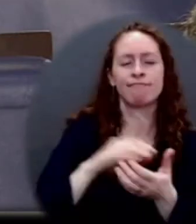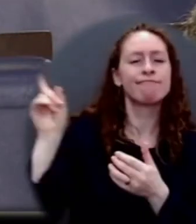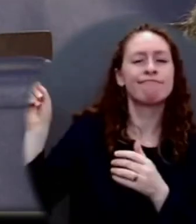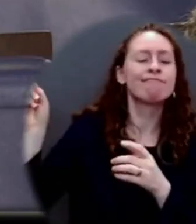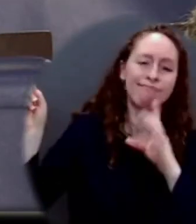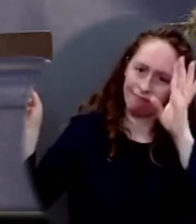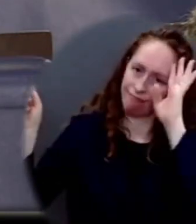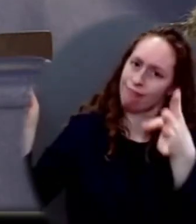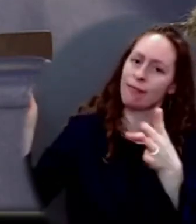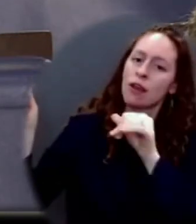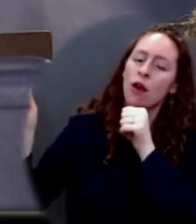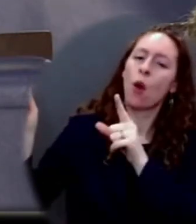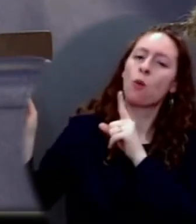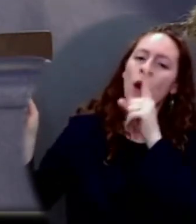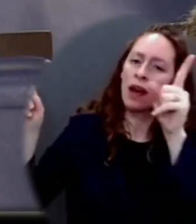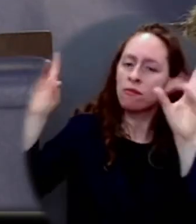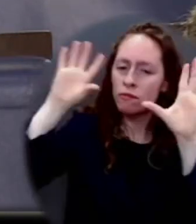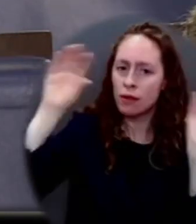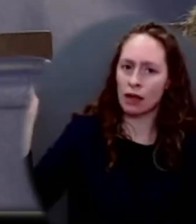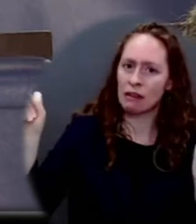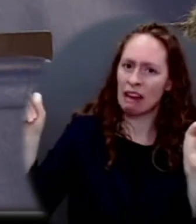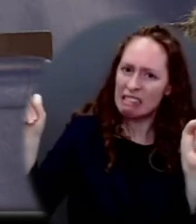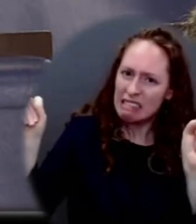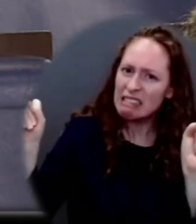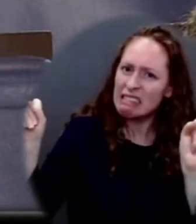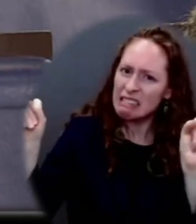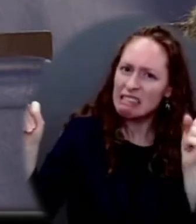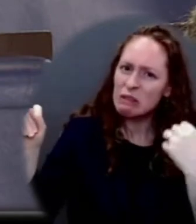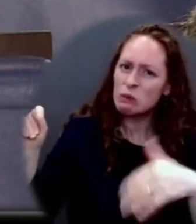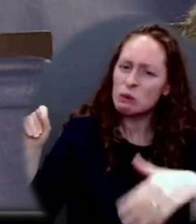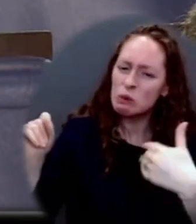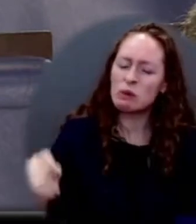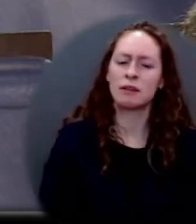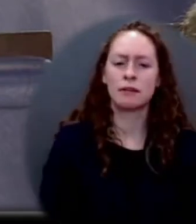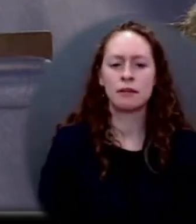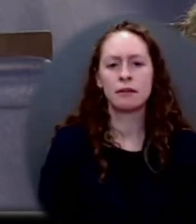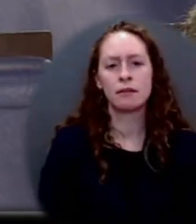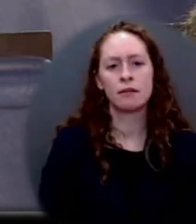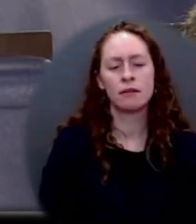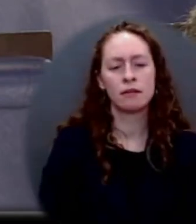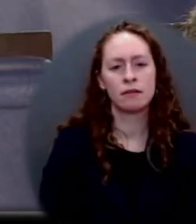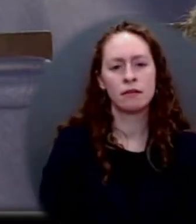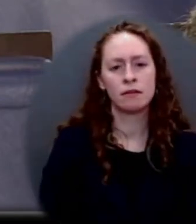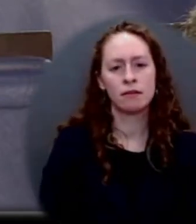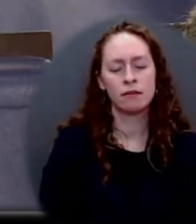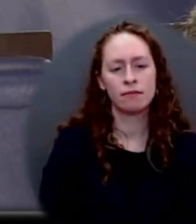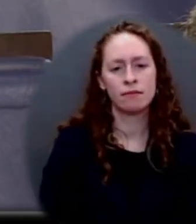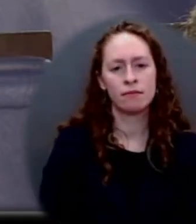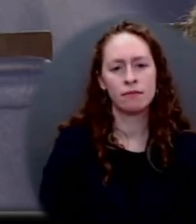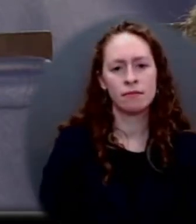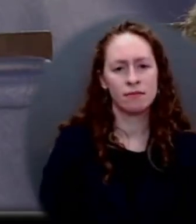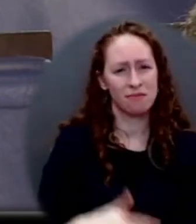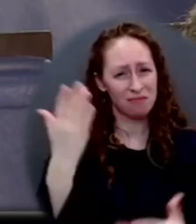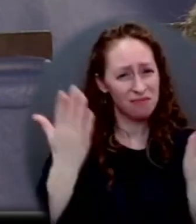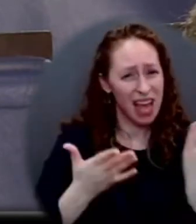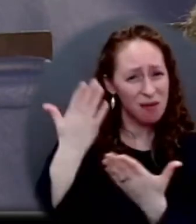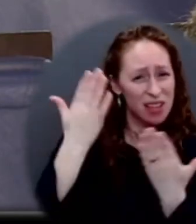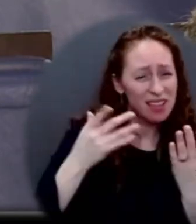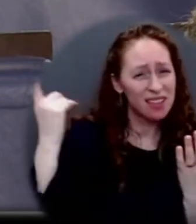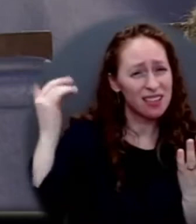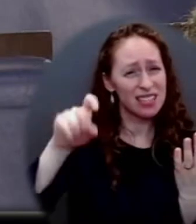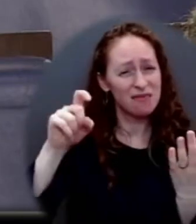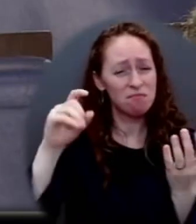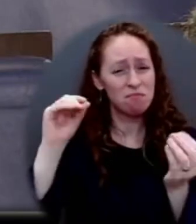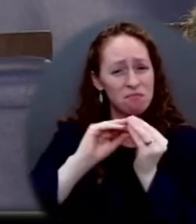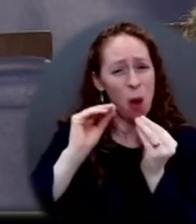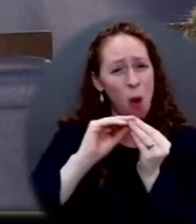Is there anything that President Biden feels he should have already done or is anything he feels he still can do to actually talk directly to